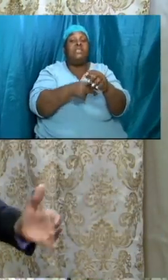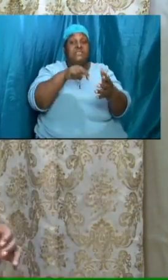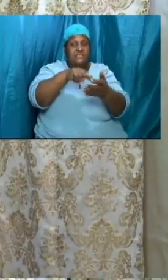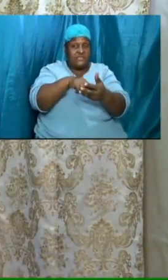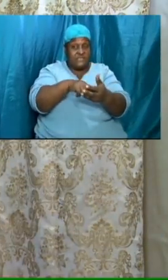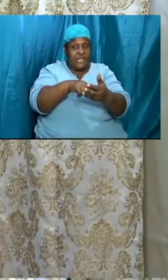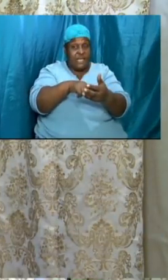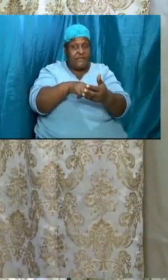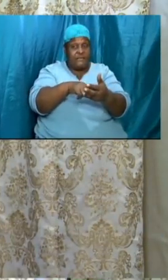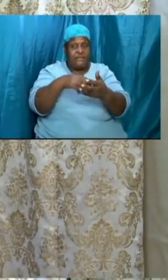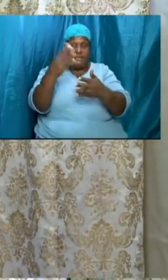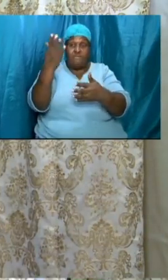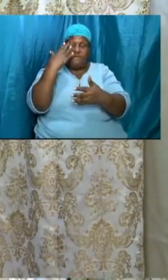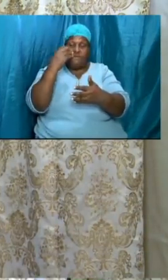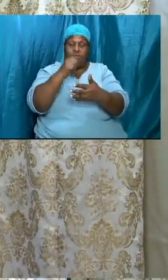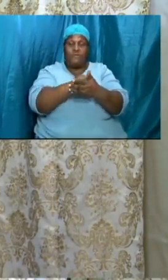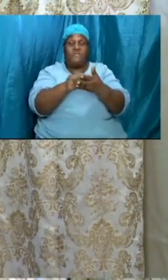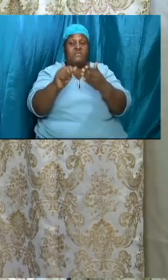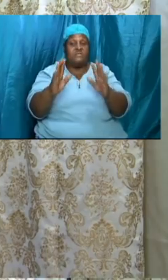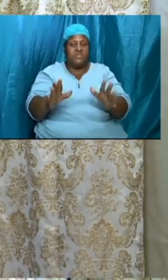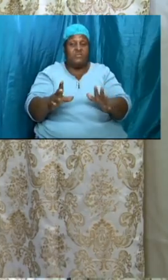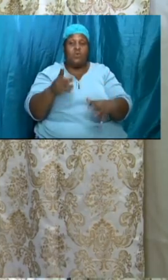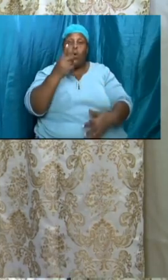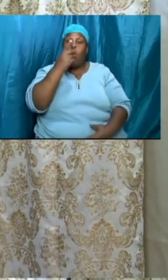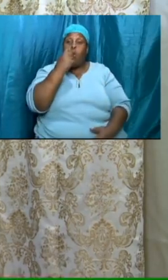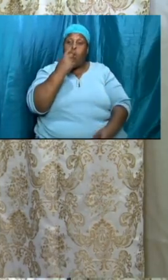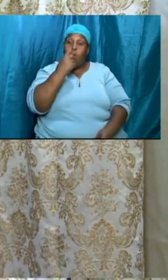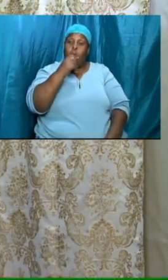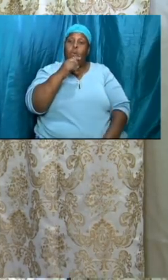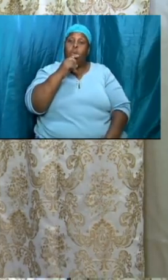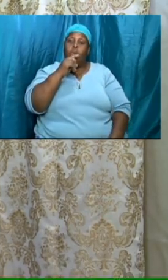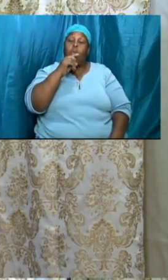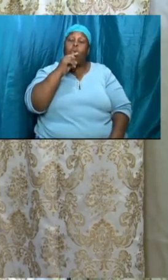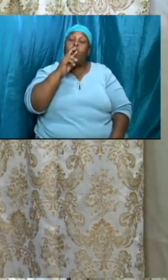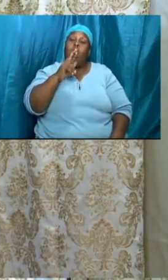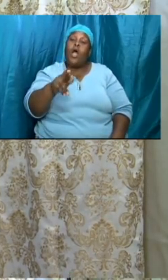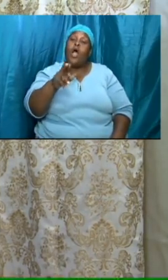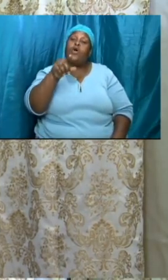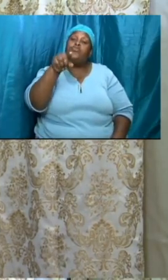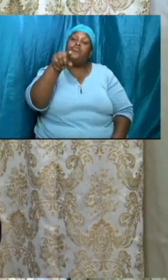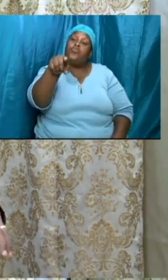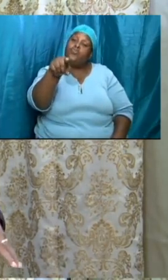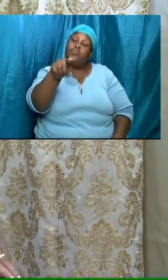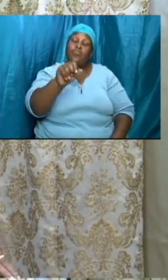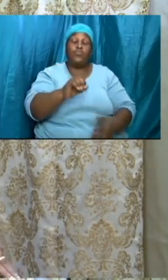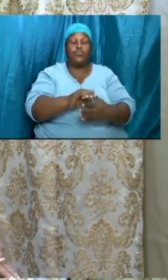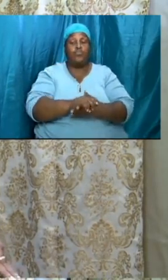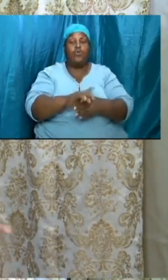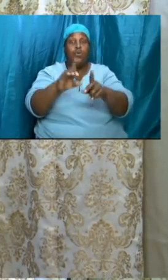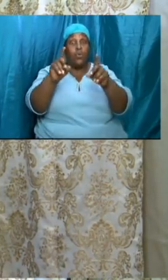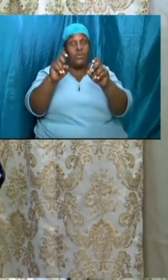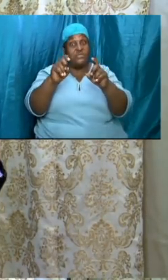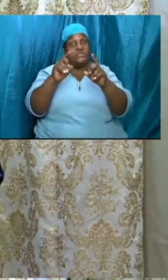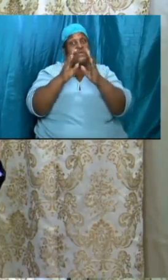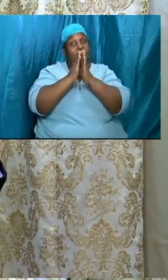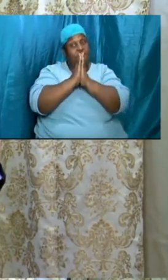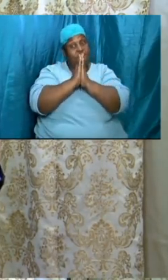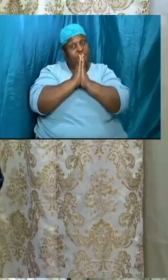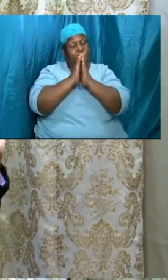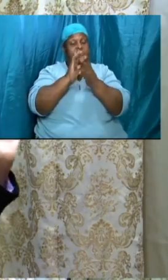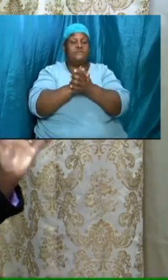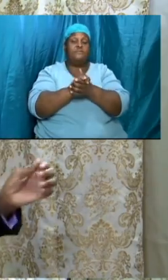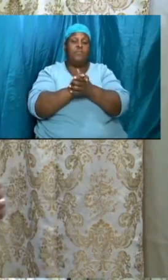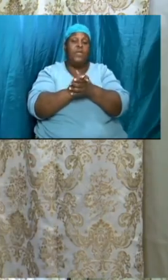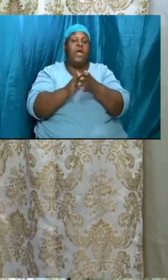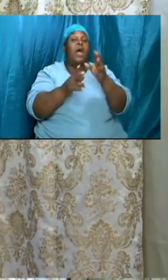imposing yourself on us and i mean who make it you yourself out to be and paul had to